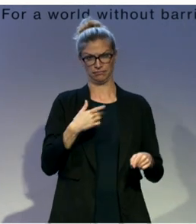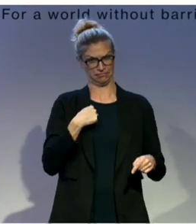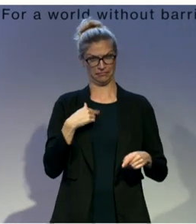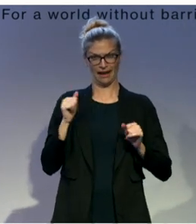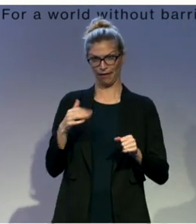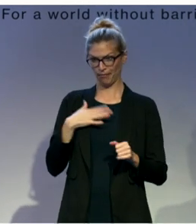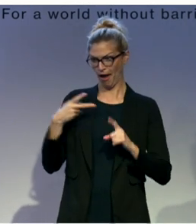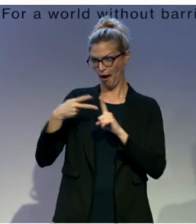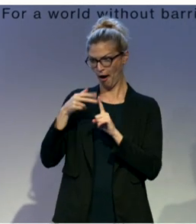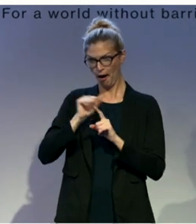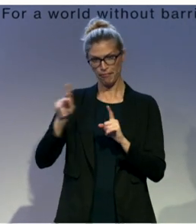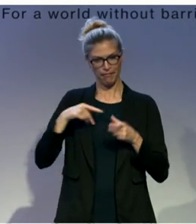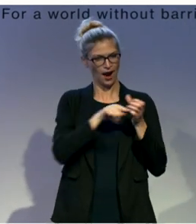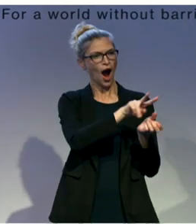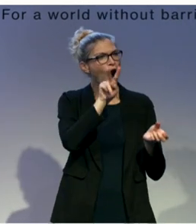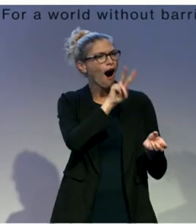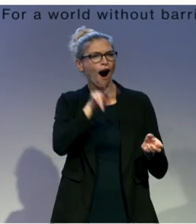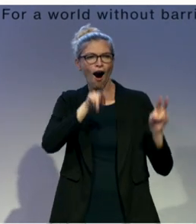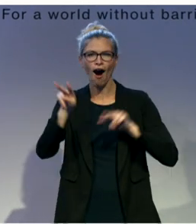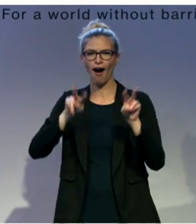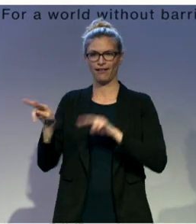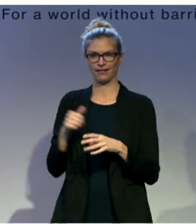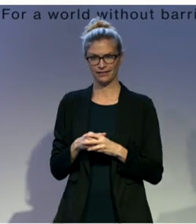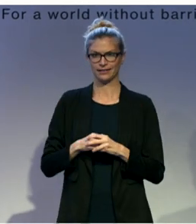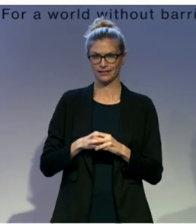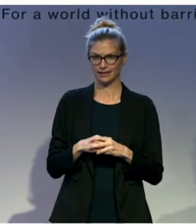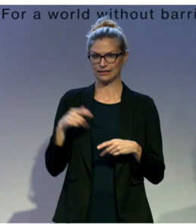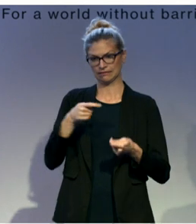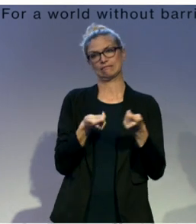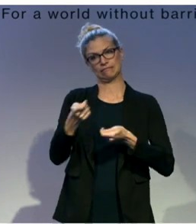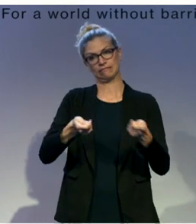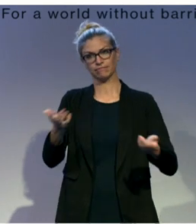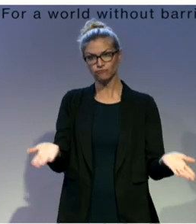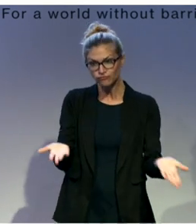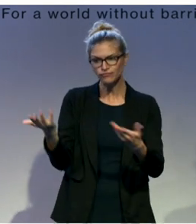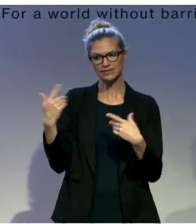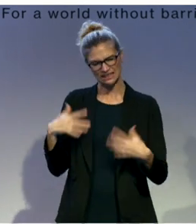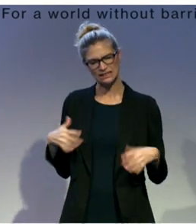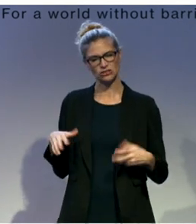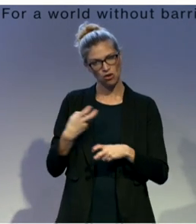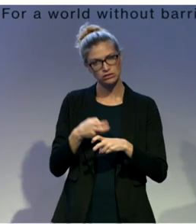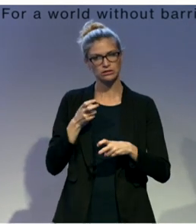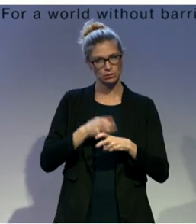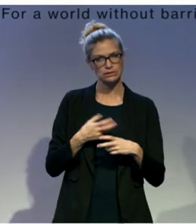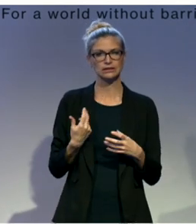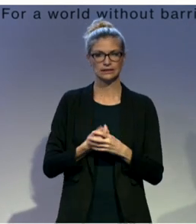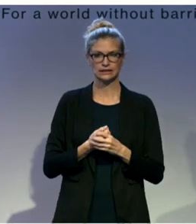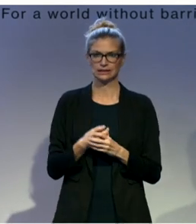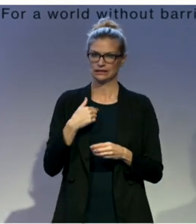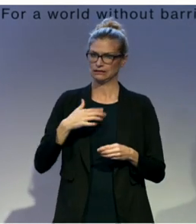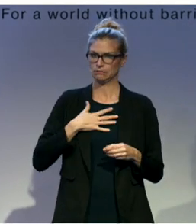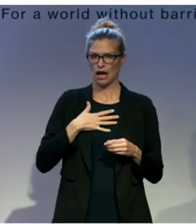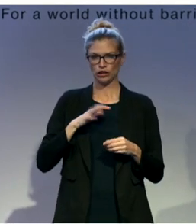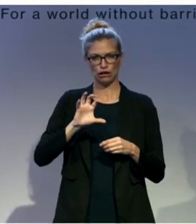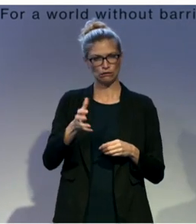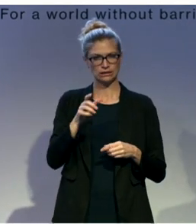though, financing and sustainability has become really difficult for the app because we're, in our country, the focus, there isn't enough, I